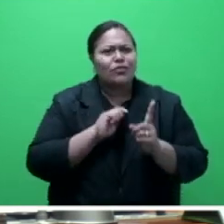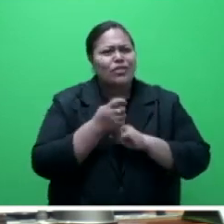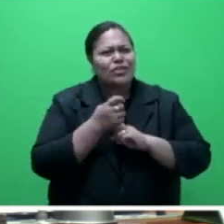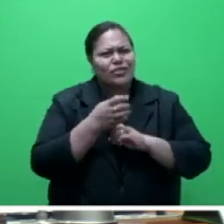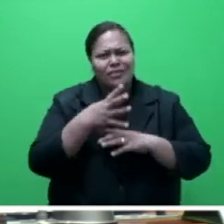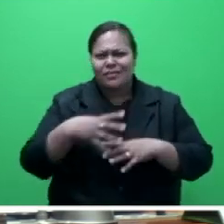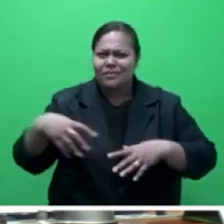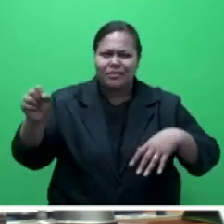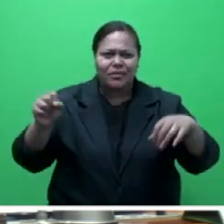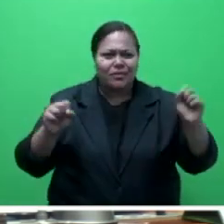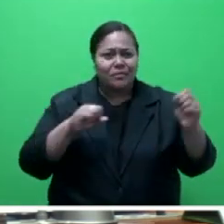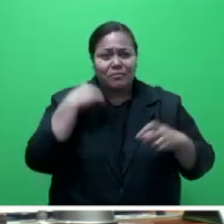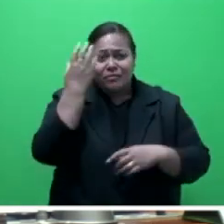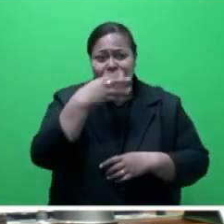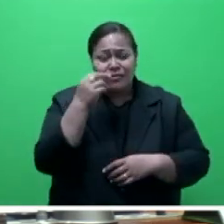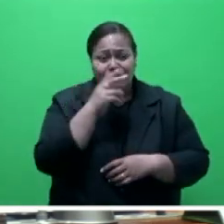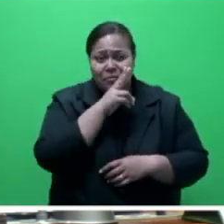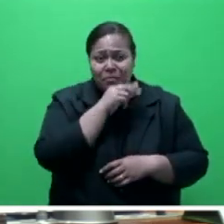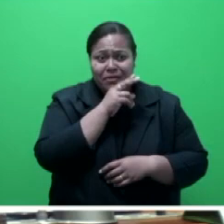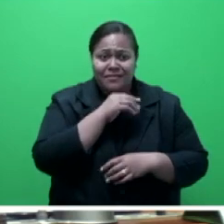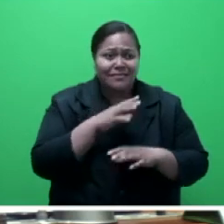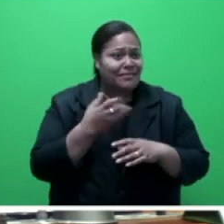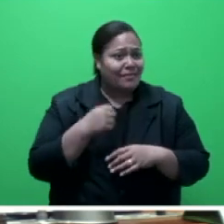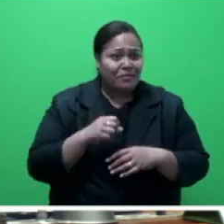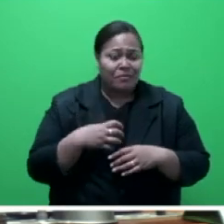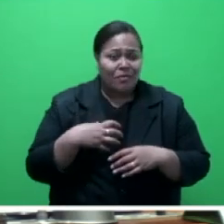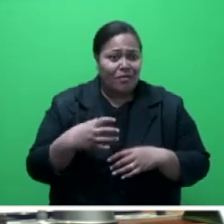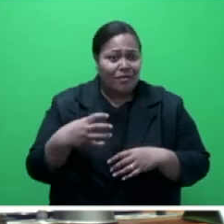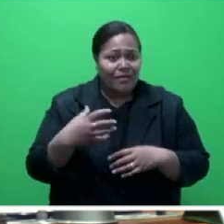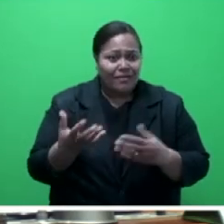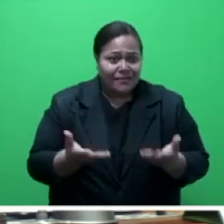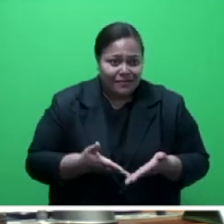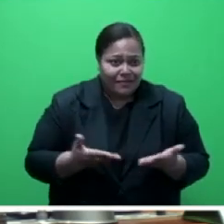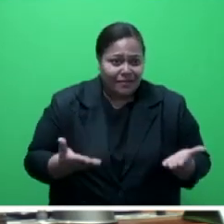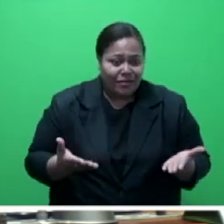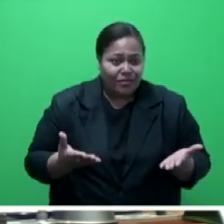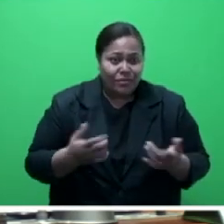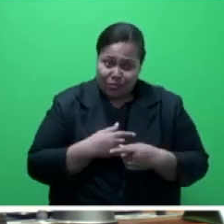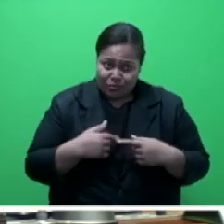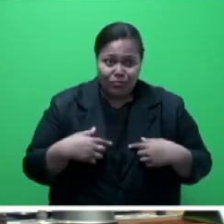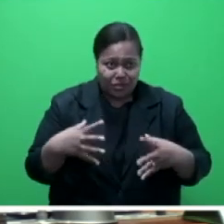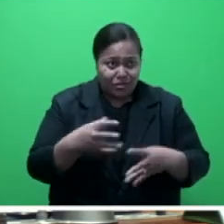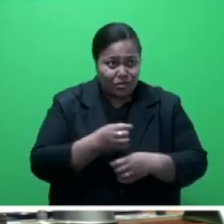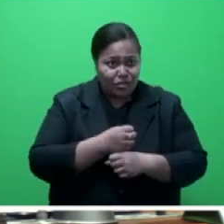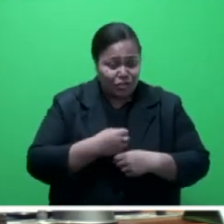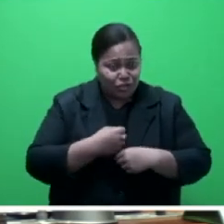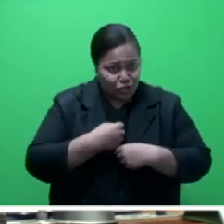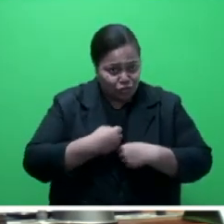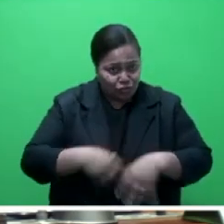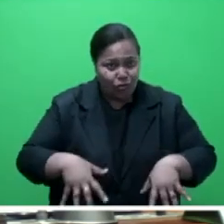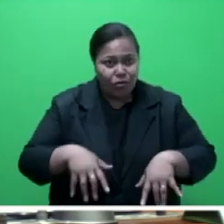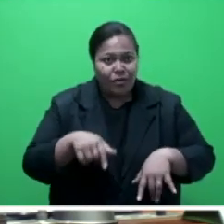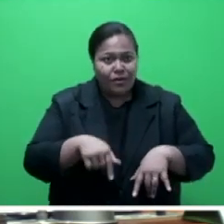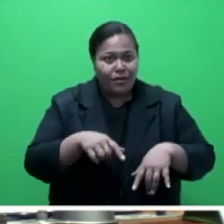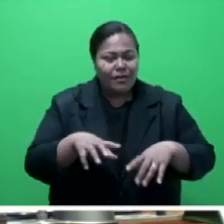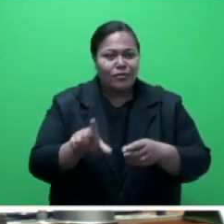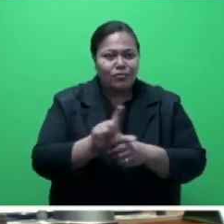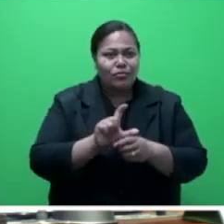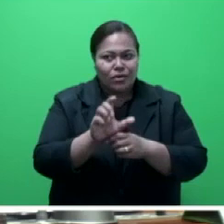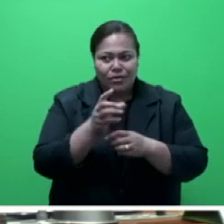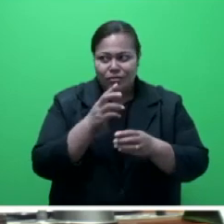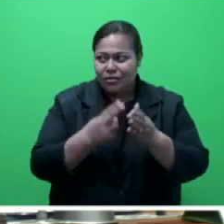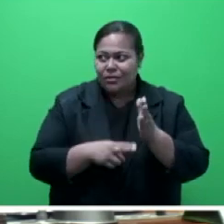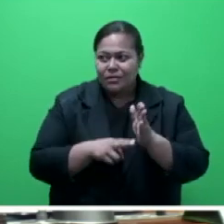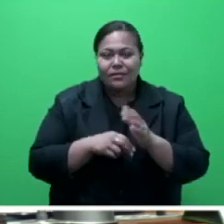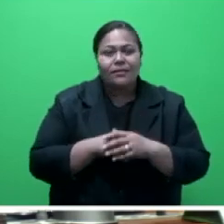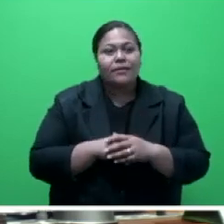birds are declining in numbers, and we are gradually destroying this beautiful creation through our selfish actions. As the